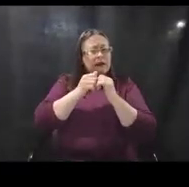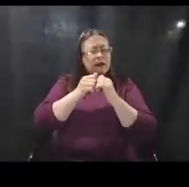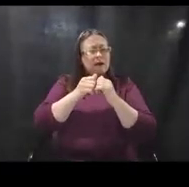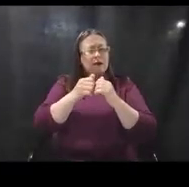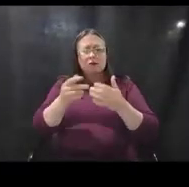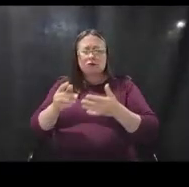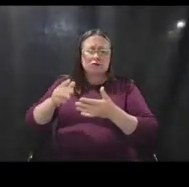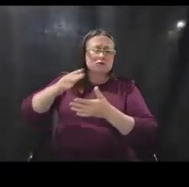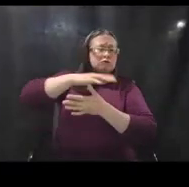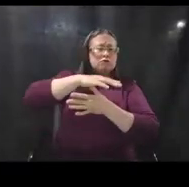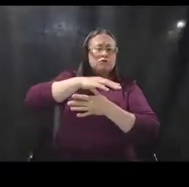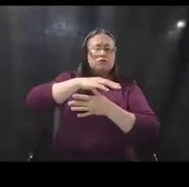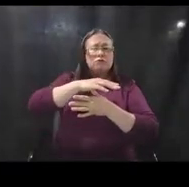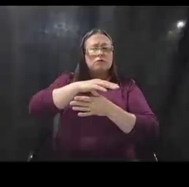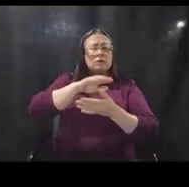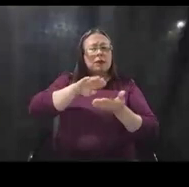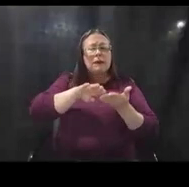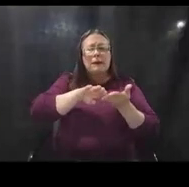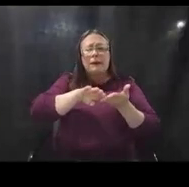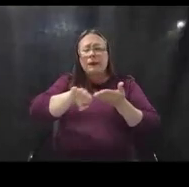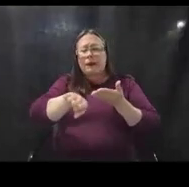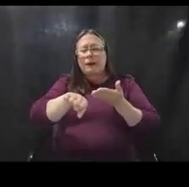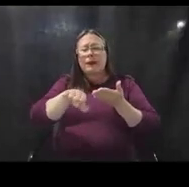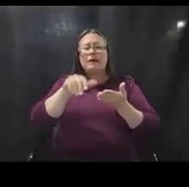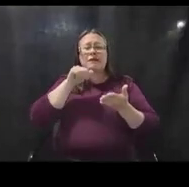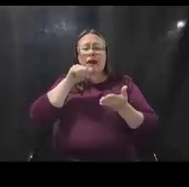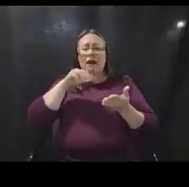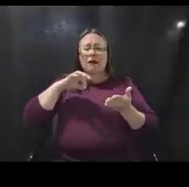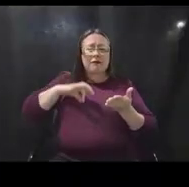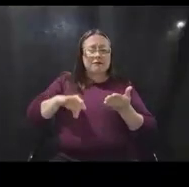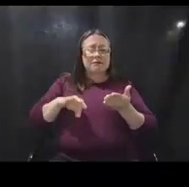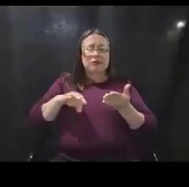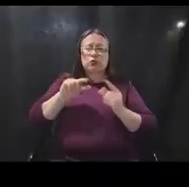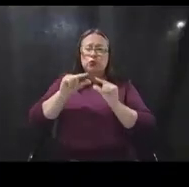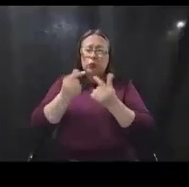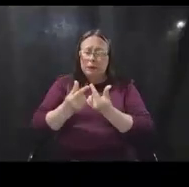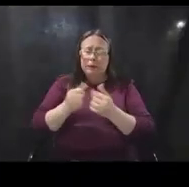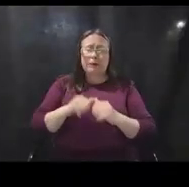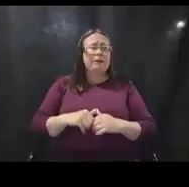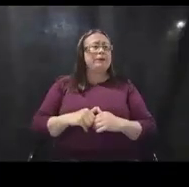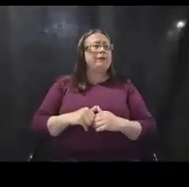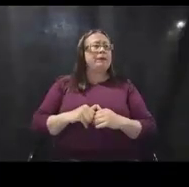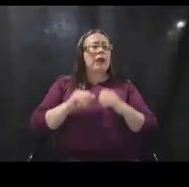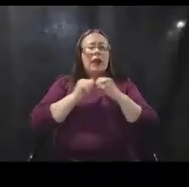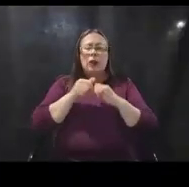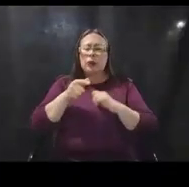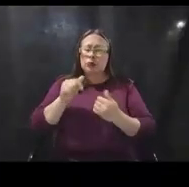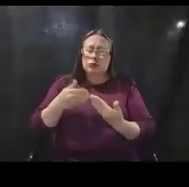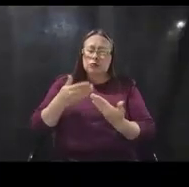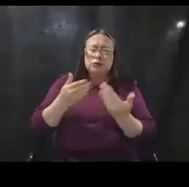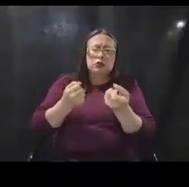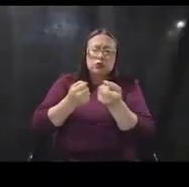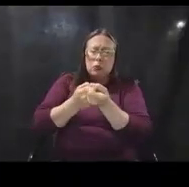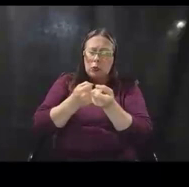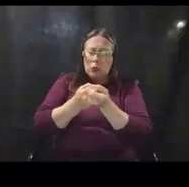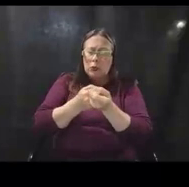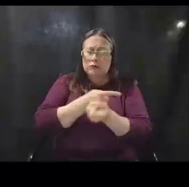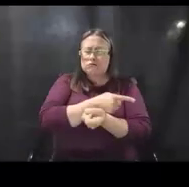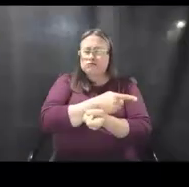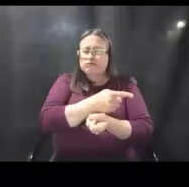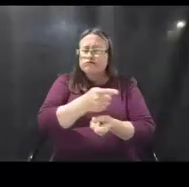minoritized, marginalized, or otherwise disadvantaged groups. You might address how you are providing support to enable